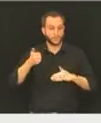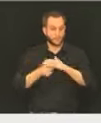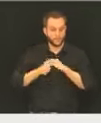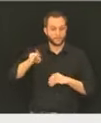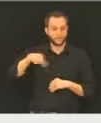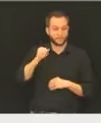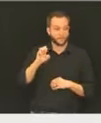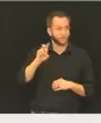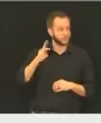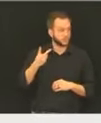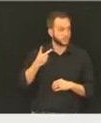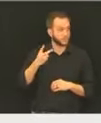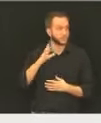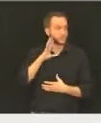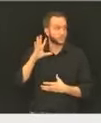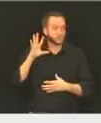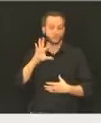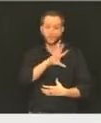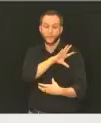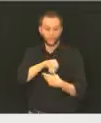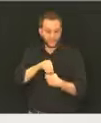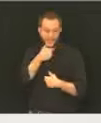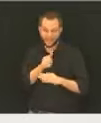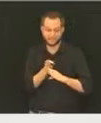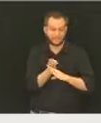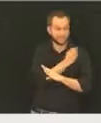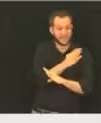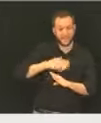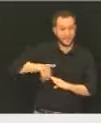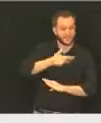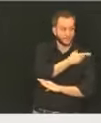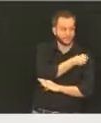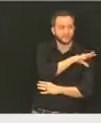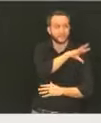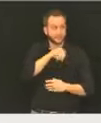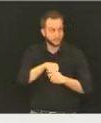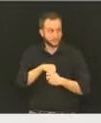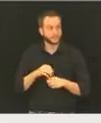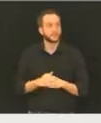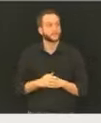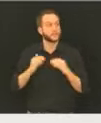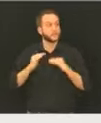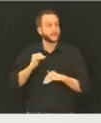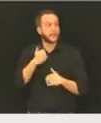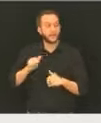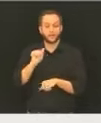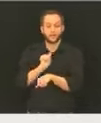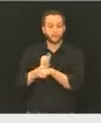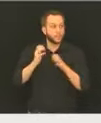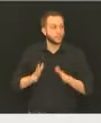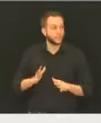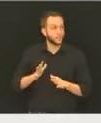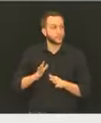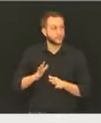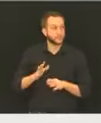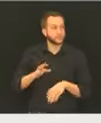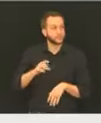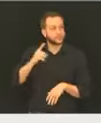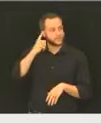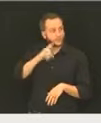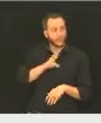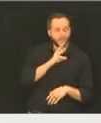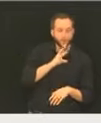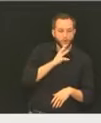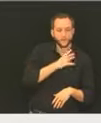anyone that's missed in the previous phases, and workers in our water wastewater facilities, U.S.